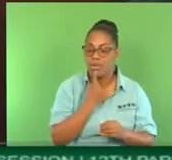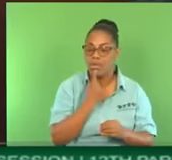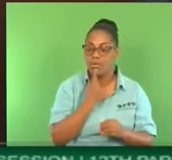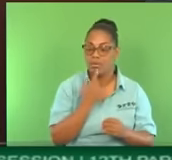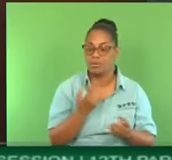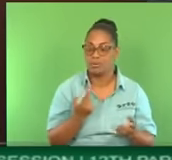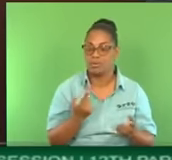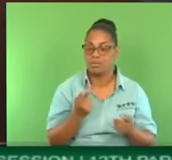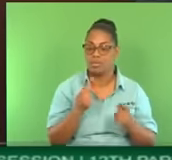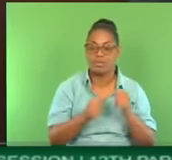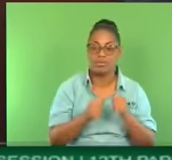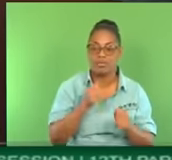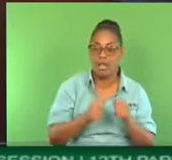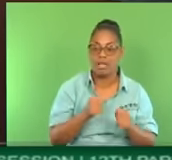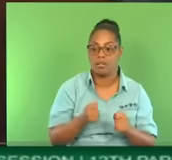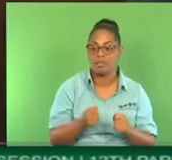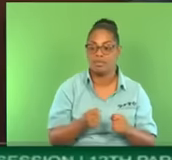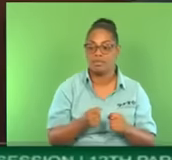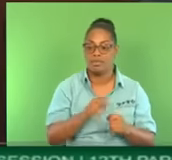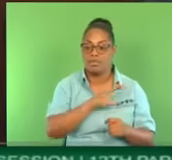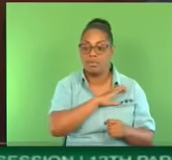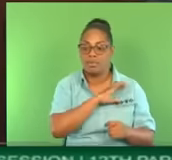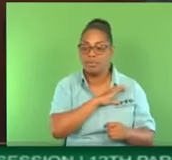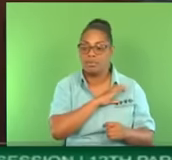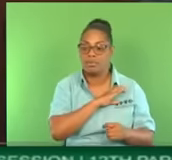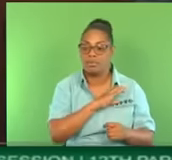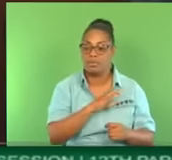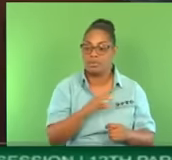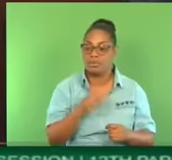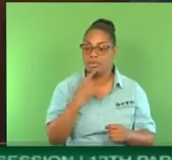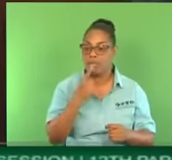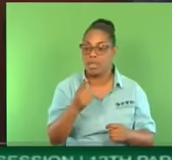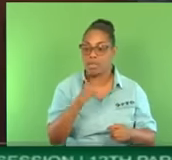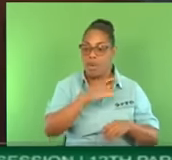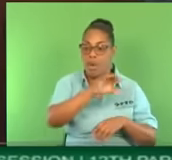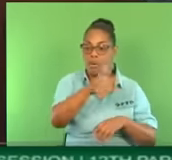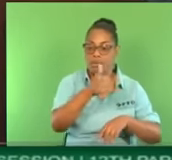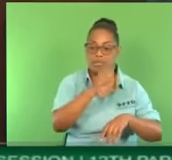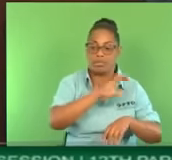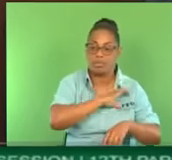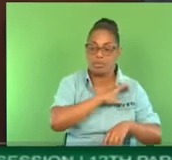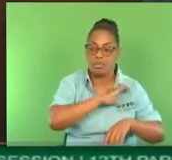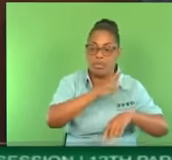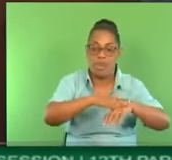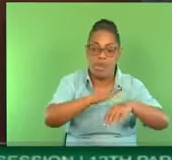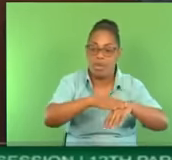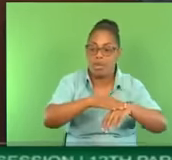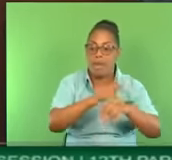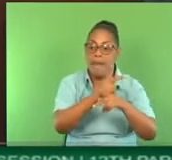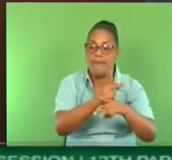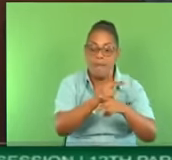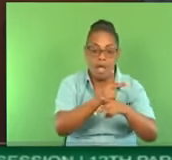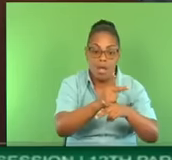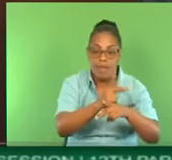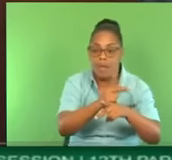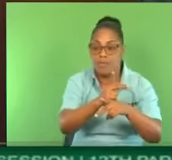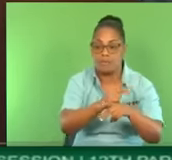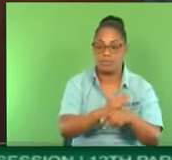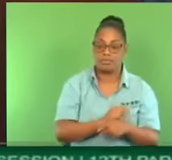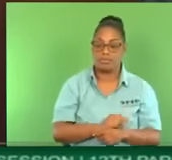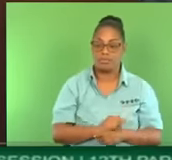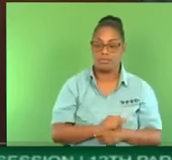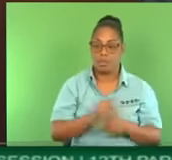rising when the police are now telling the police, Be careful, be on high alert, be cautious, remain